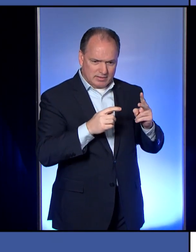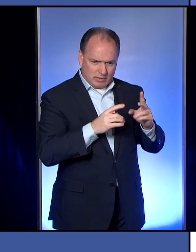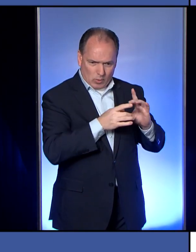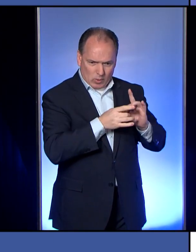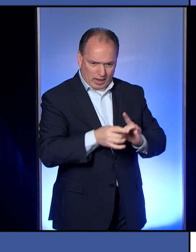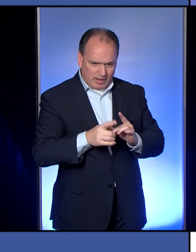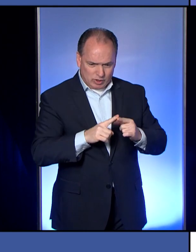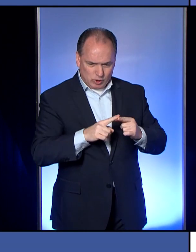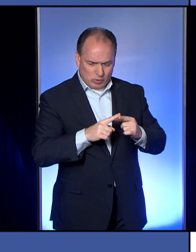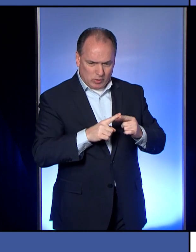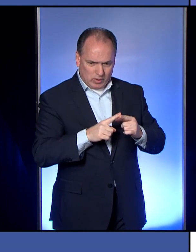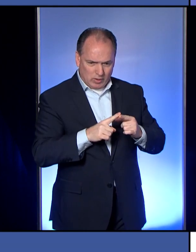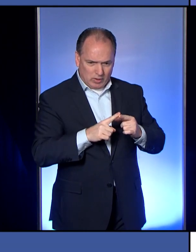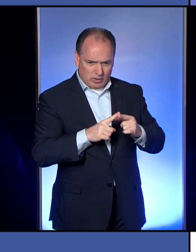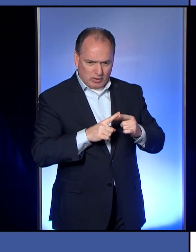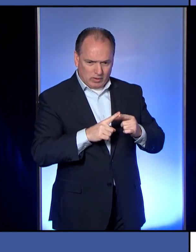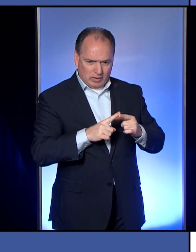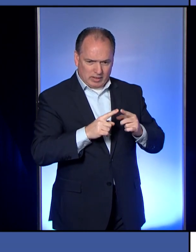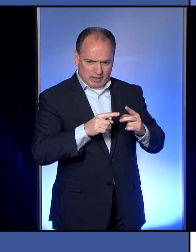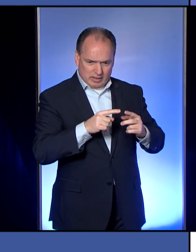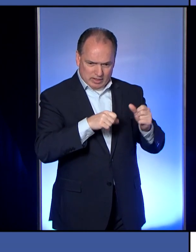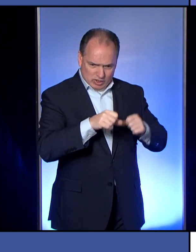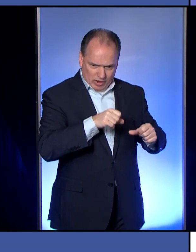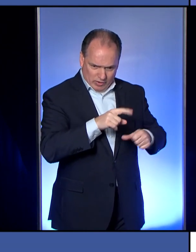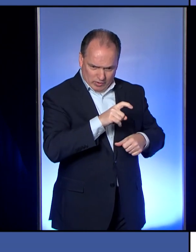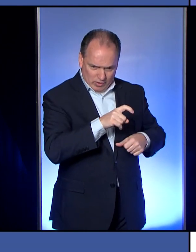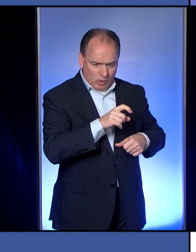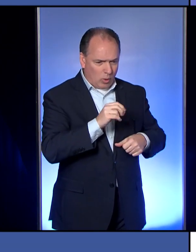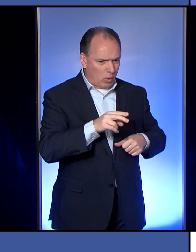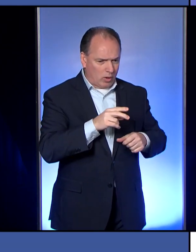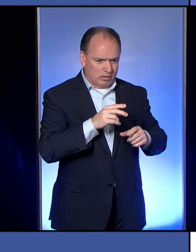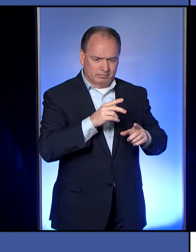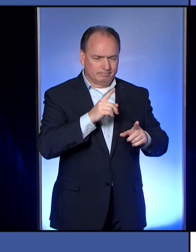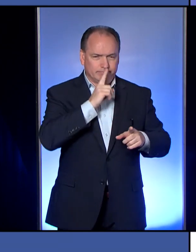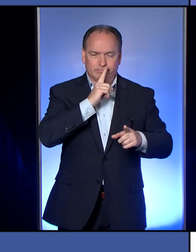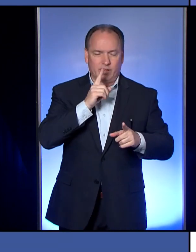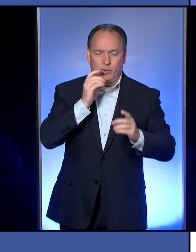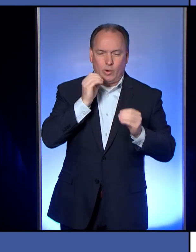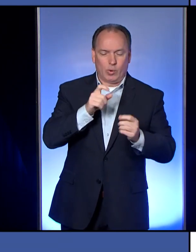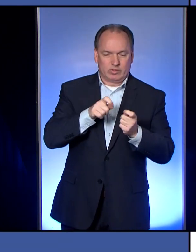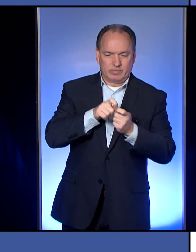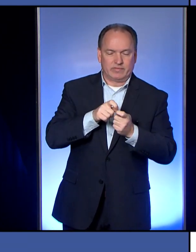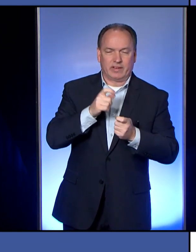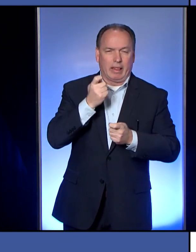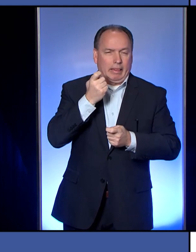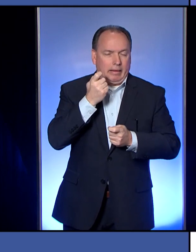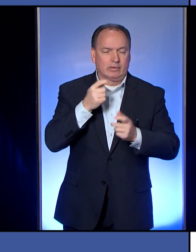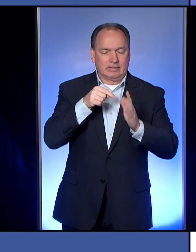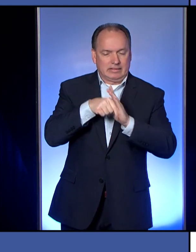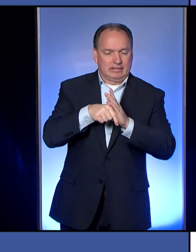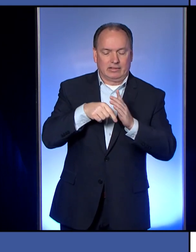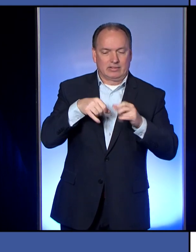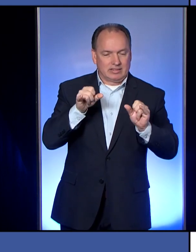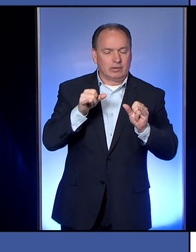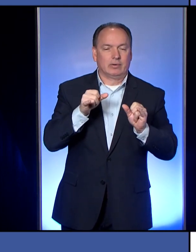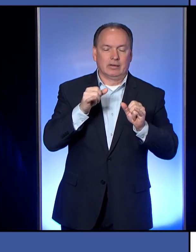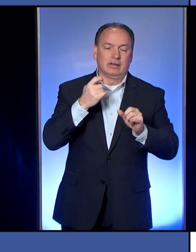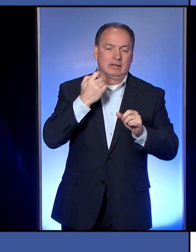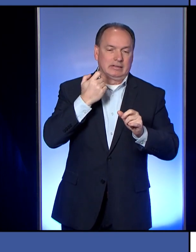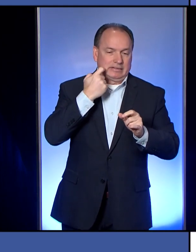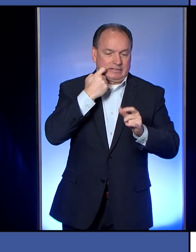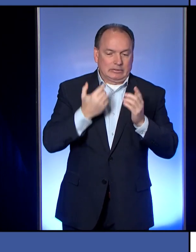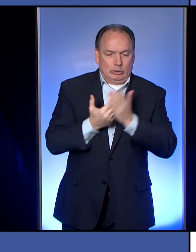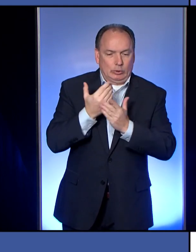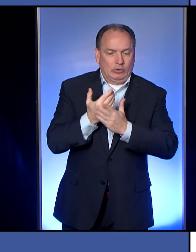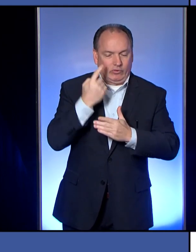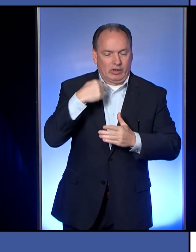To each other? don't, I don't, I actually don't have any, I have very little detail on these cases. They're, they're new into